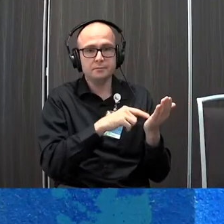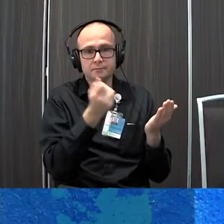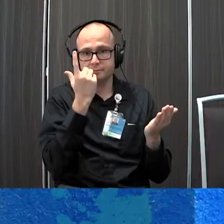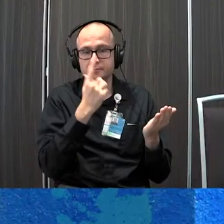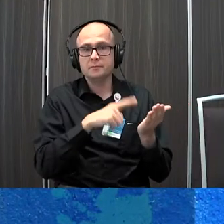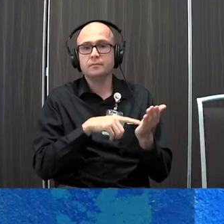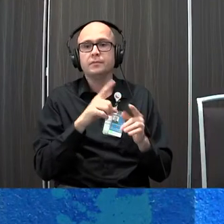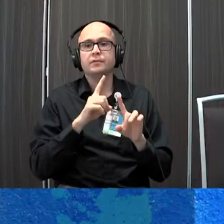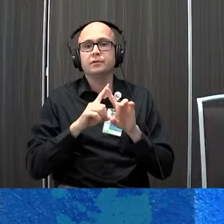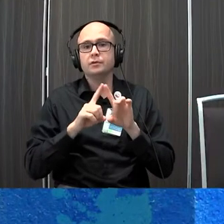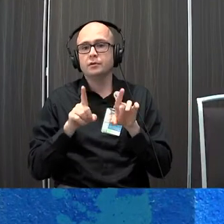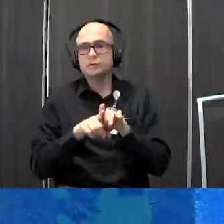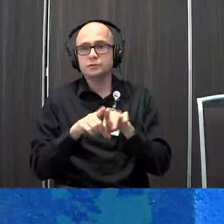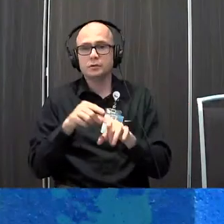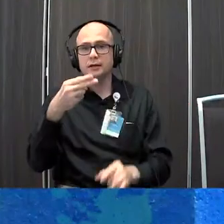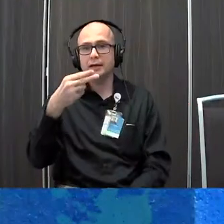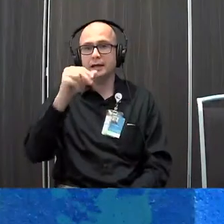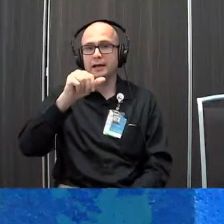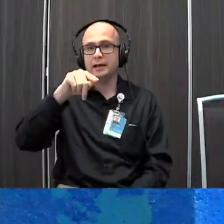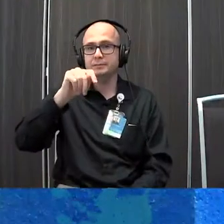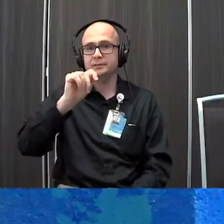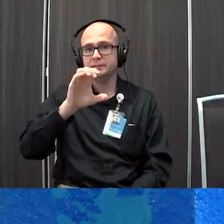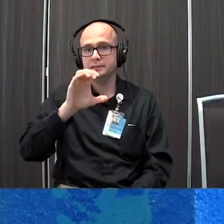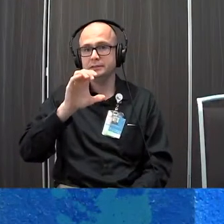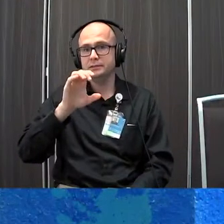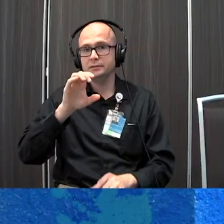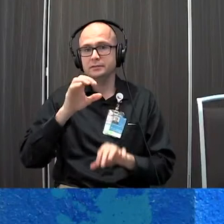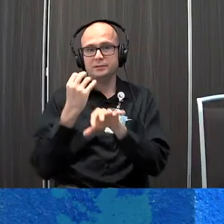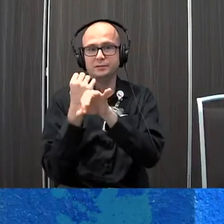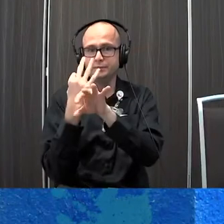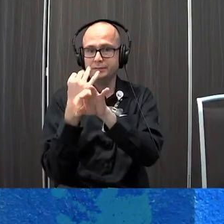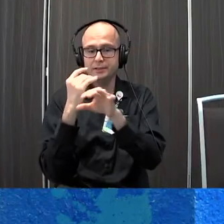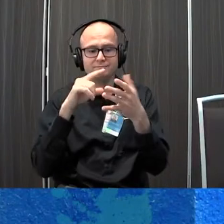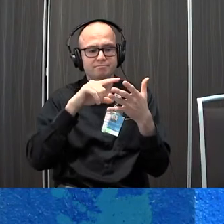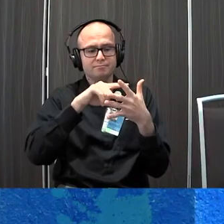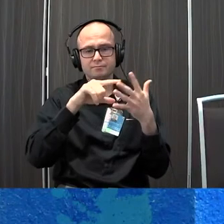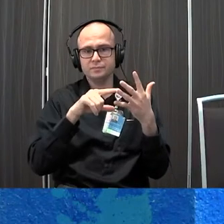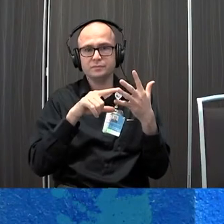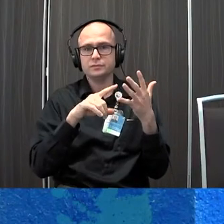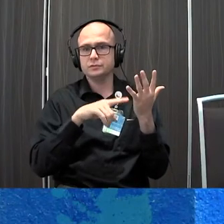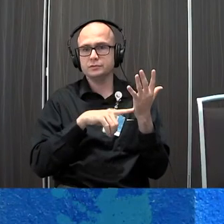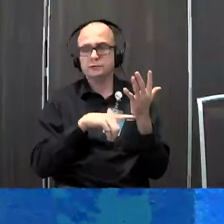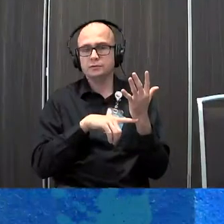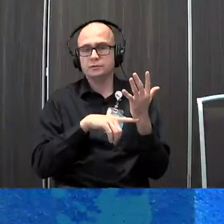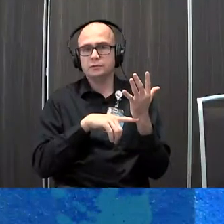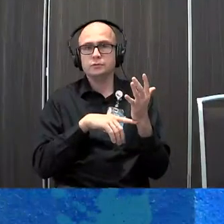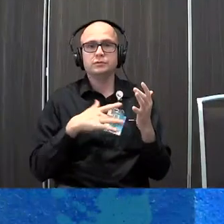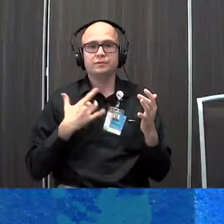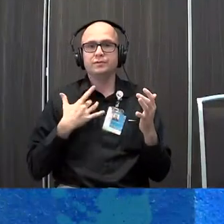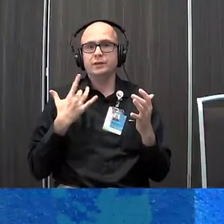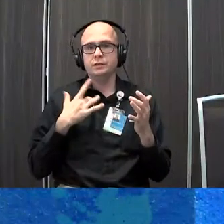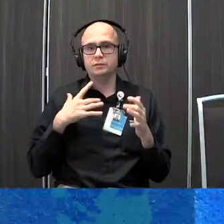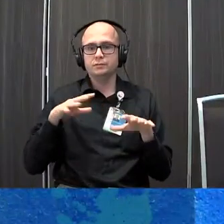there's also a haptic feedback option on some of our communication devices which is a vibration